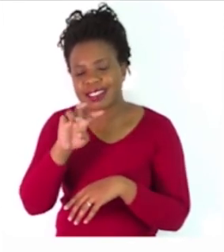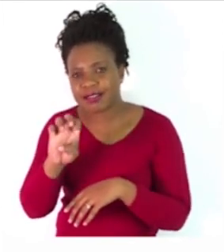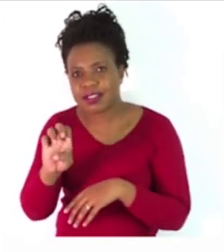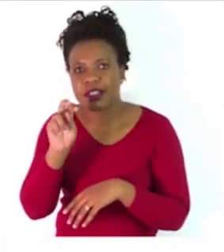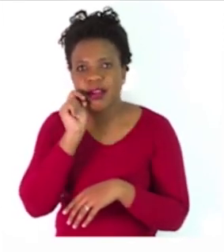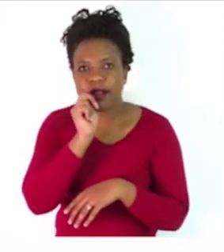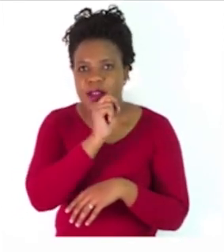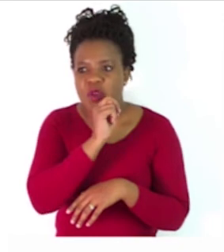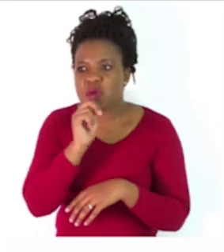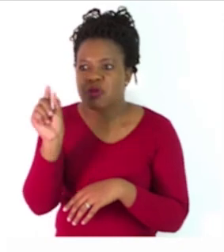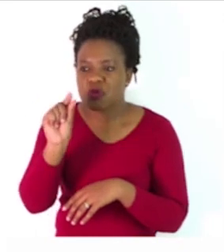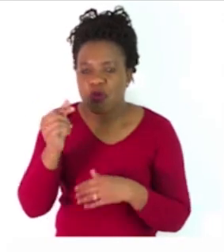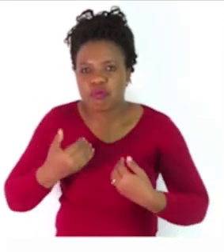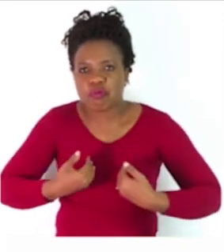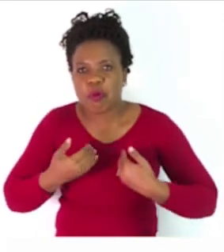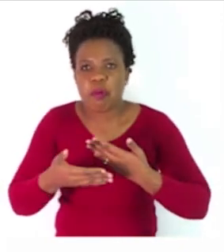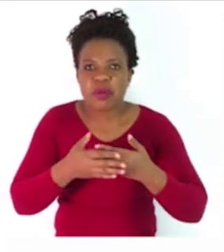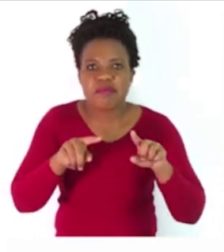puppy, tadpole.